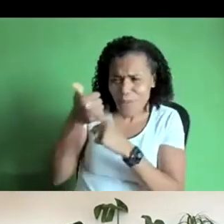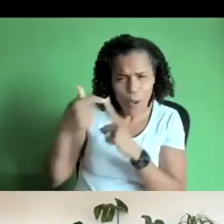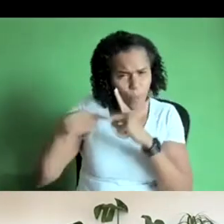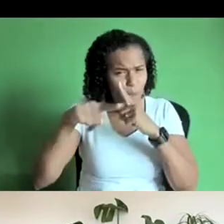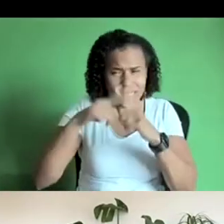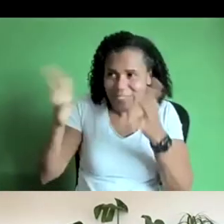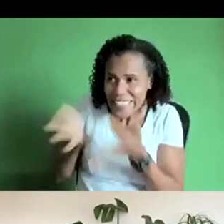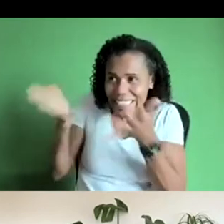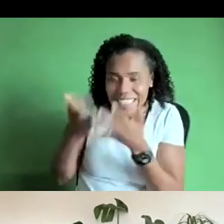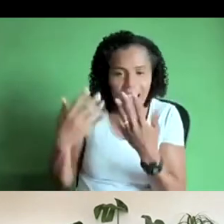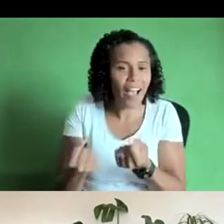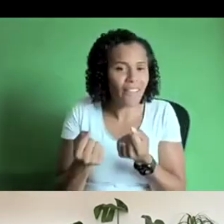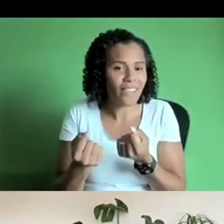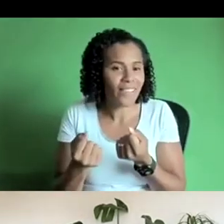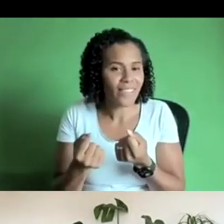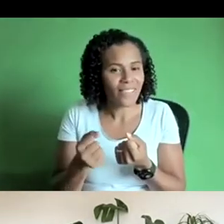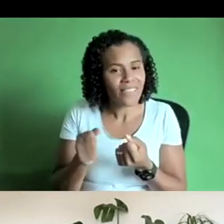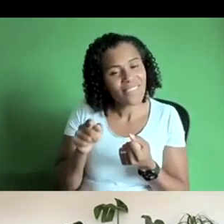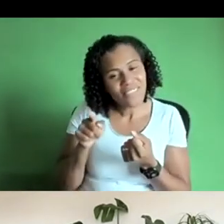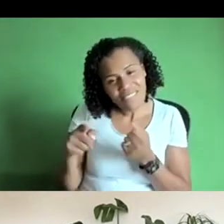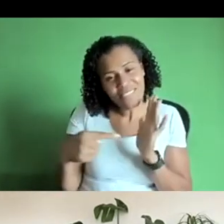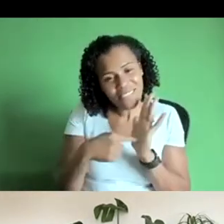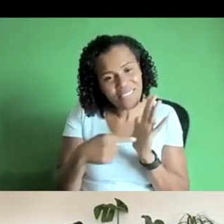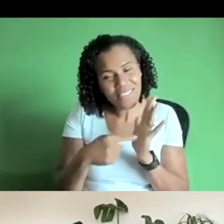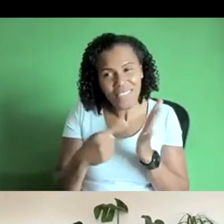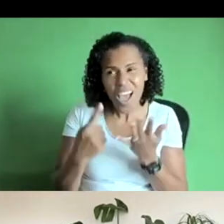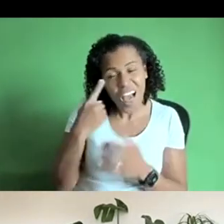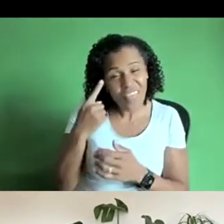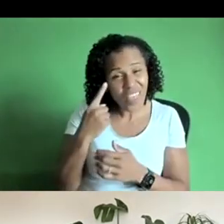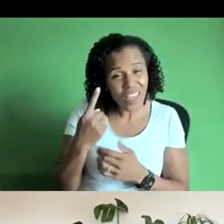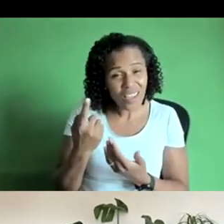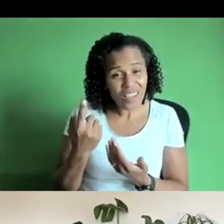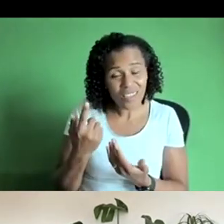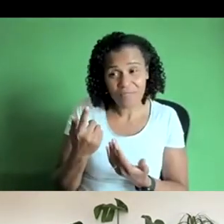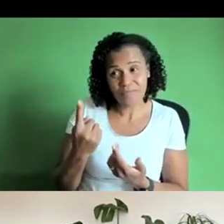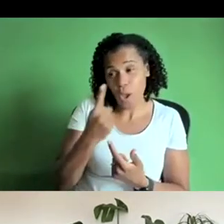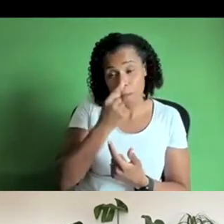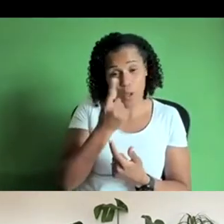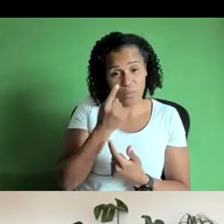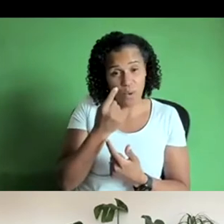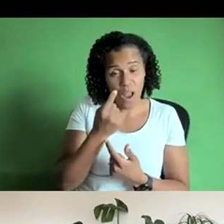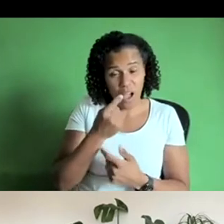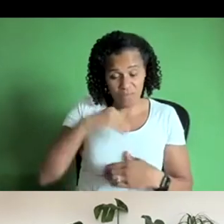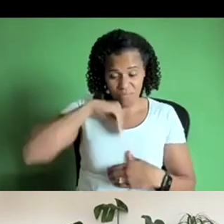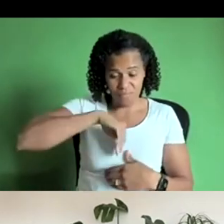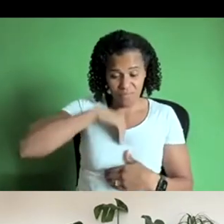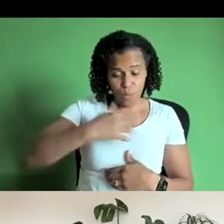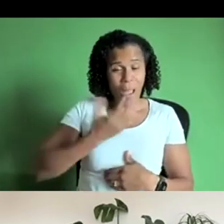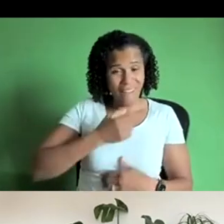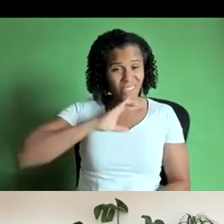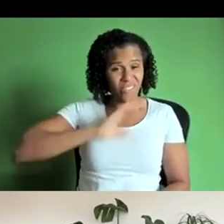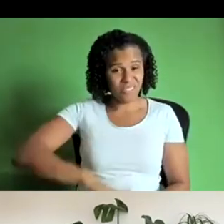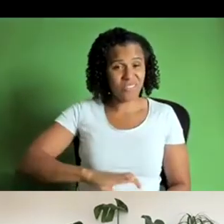and i think that's also to do with like the lack of confidence that they have being themselves and it's like that with all of us in that group as well